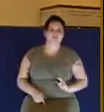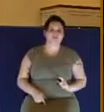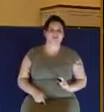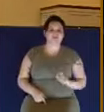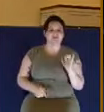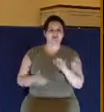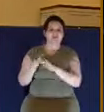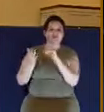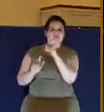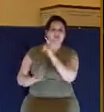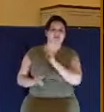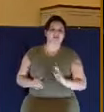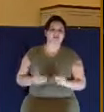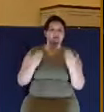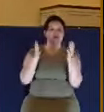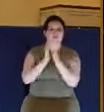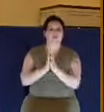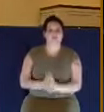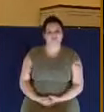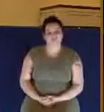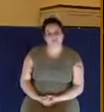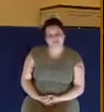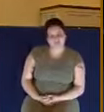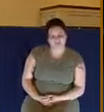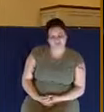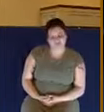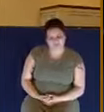glorifies him. Let's bow for prayer together.